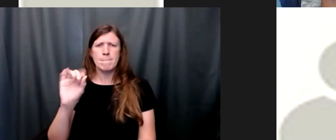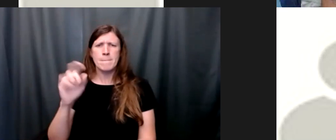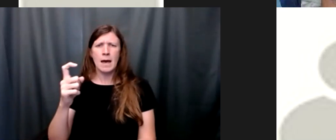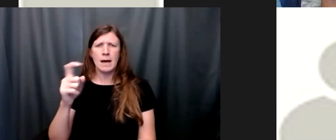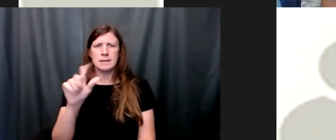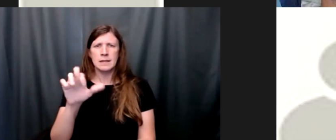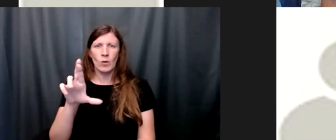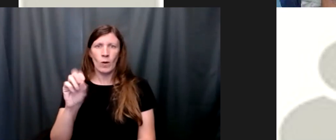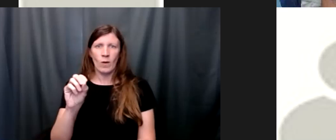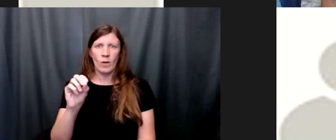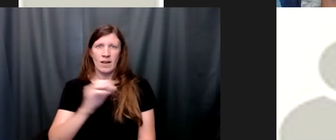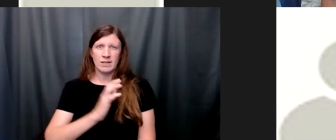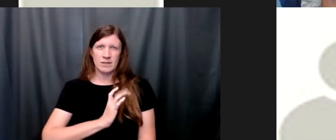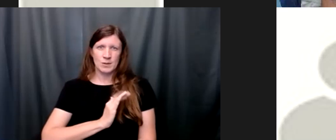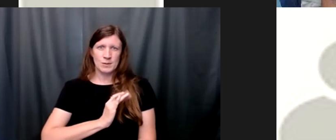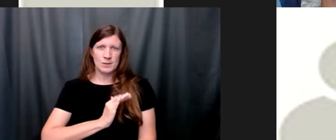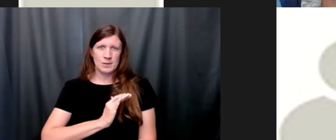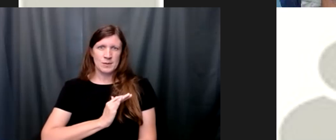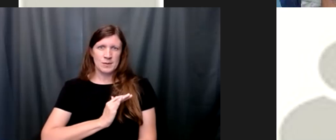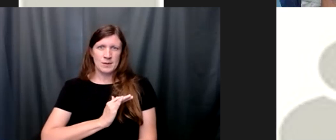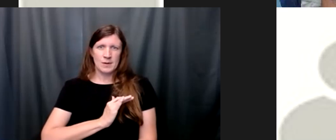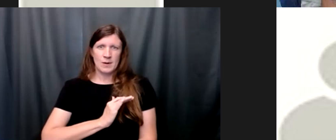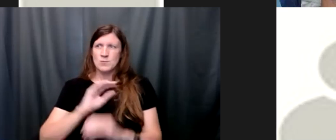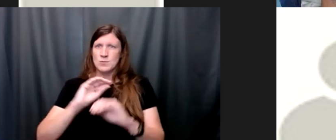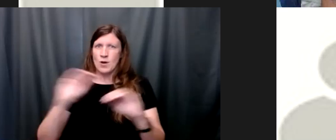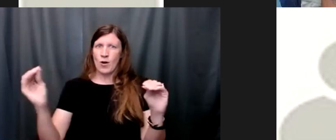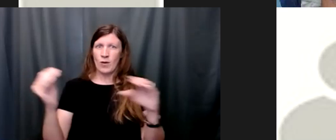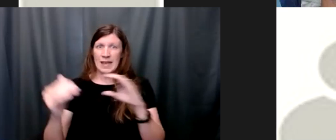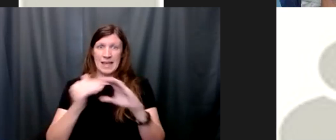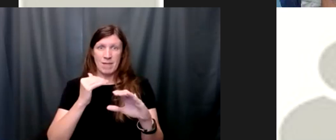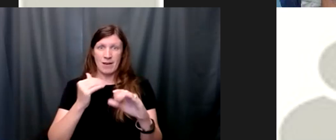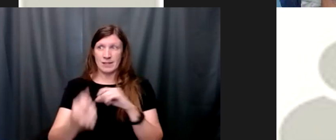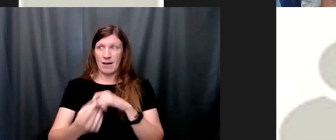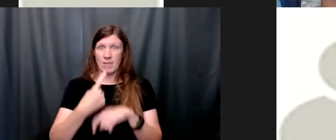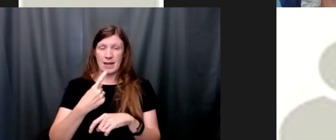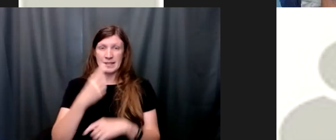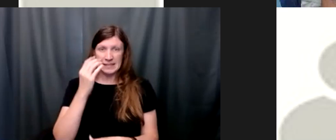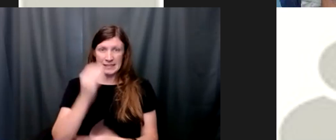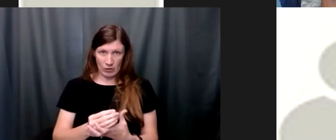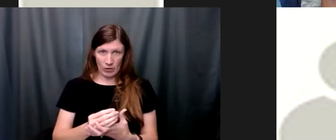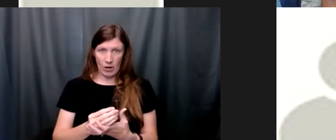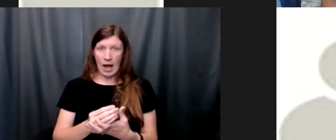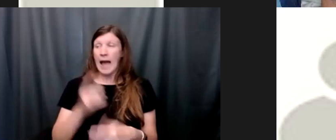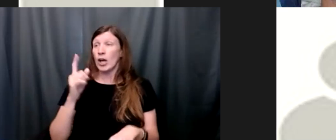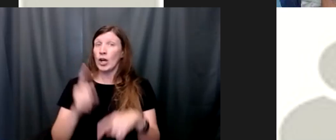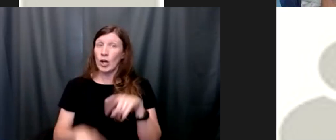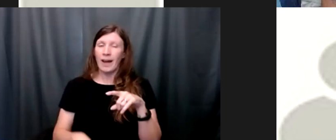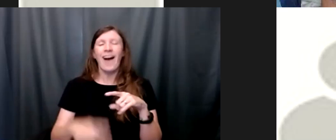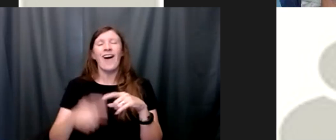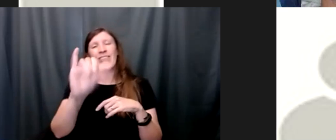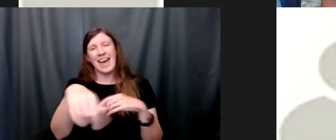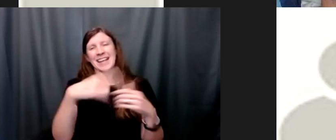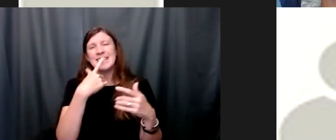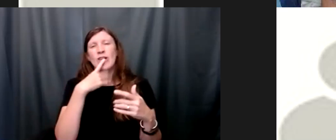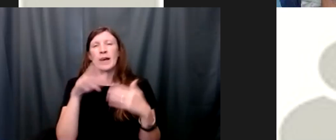it's like nirvana no emails in your inbox and so every night i just could not help myself and just check